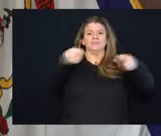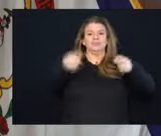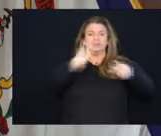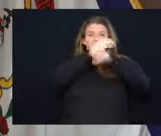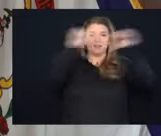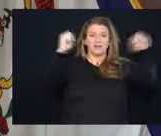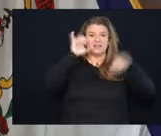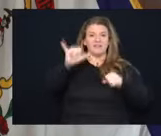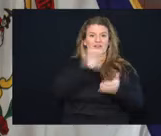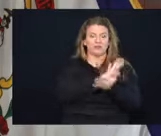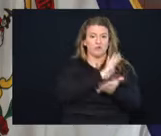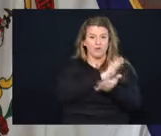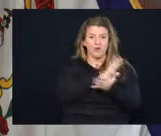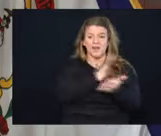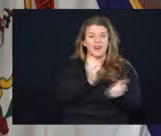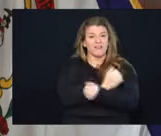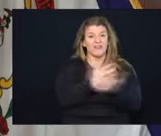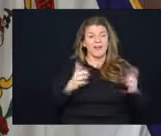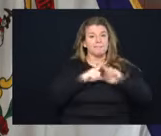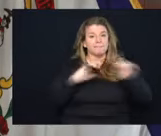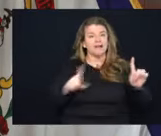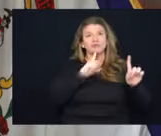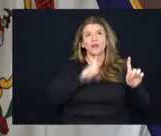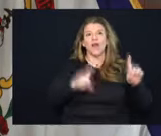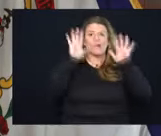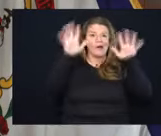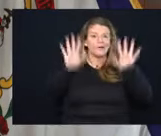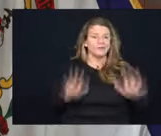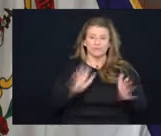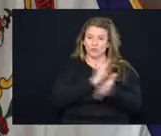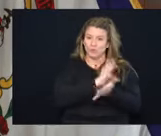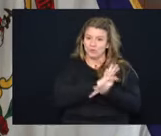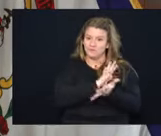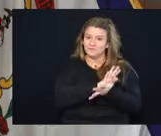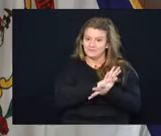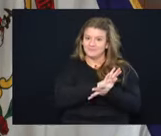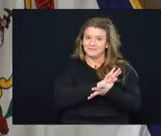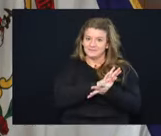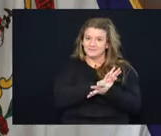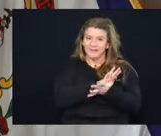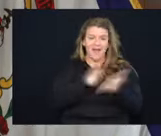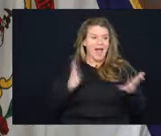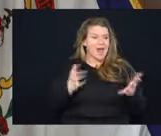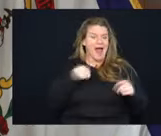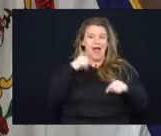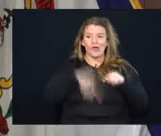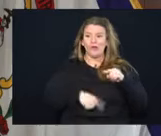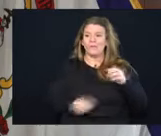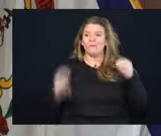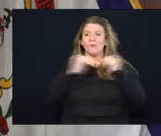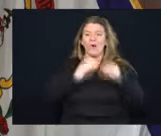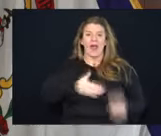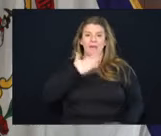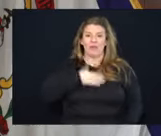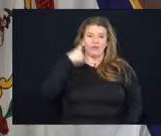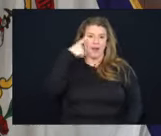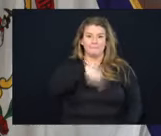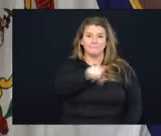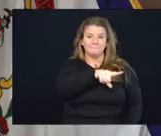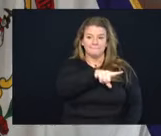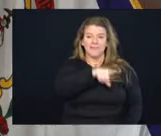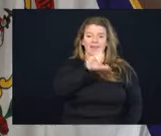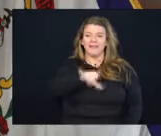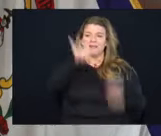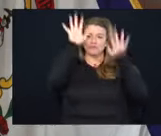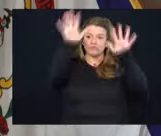president of that school and everything, but it is a wonderful school and, and I couldn't be happier for him. I mean, that's great stuff.